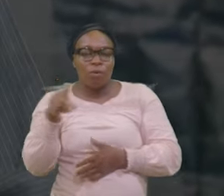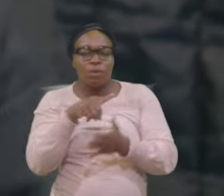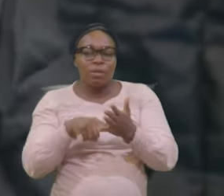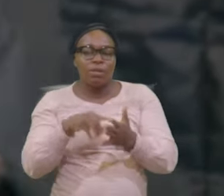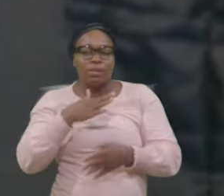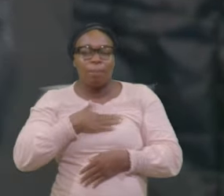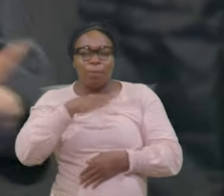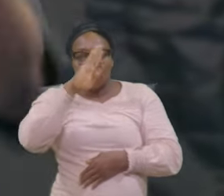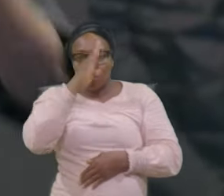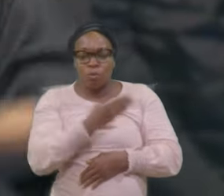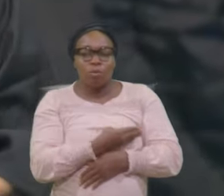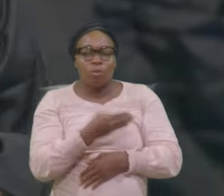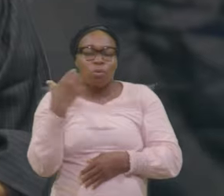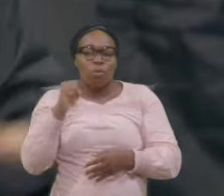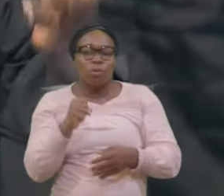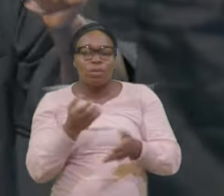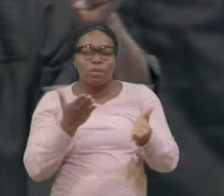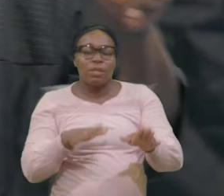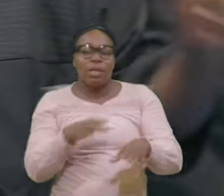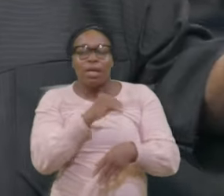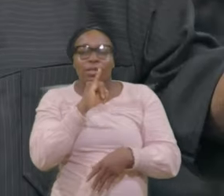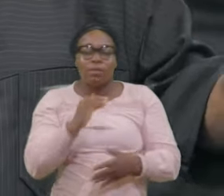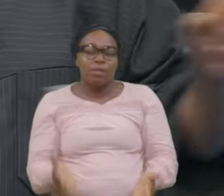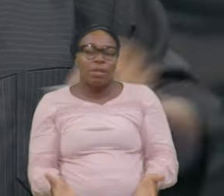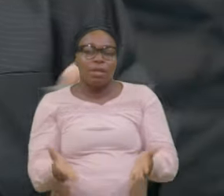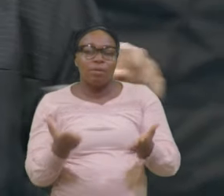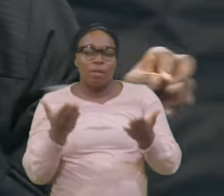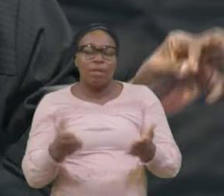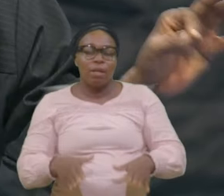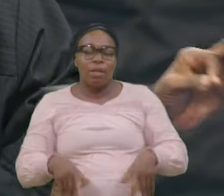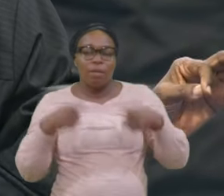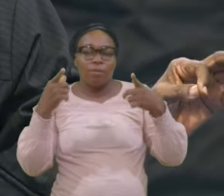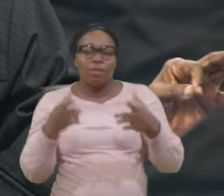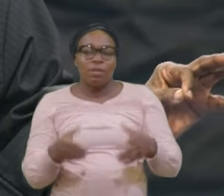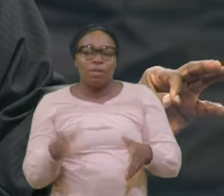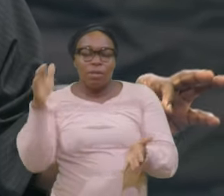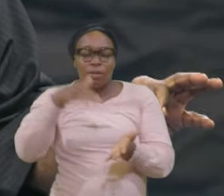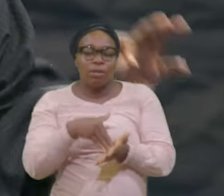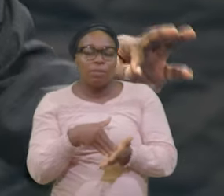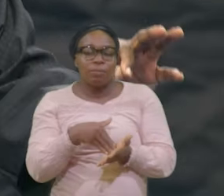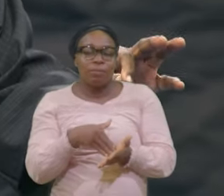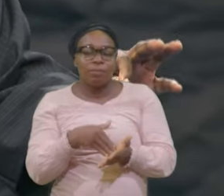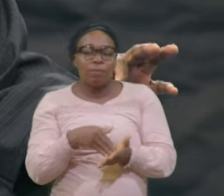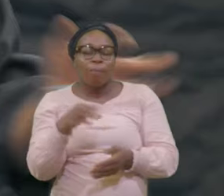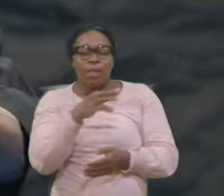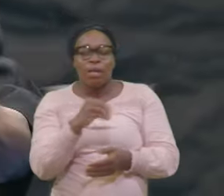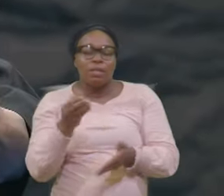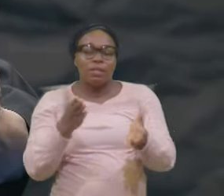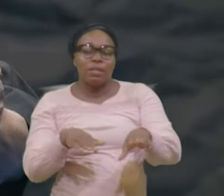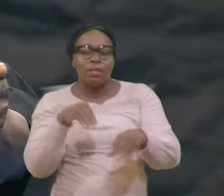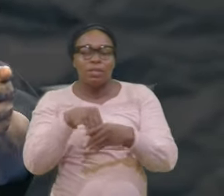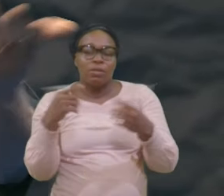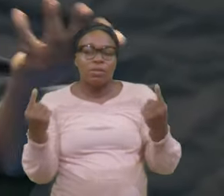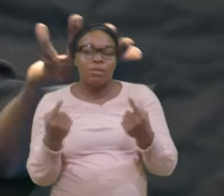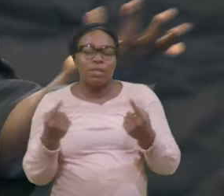And is alive Again Dead Dead In sins And trespasses But